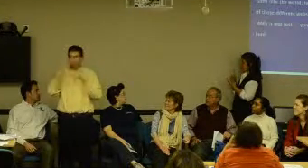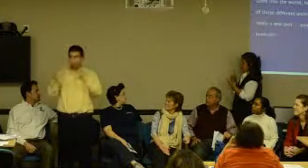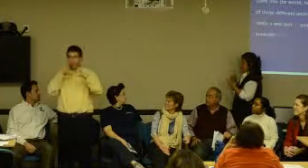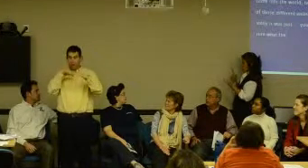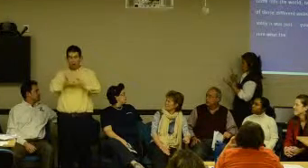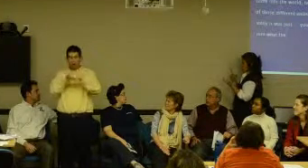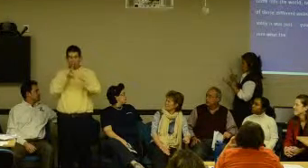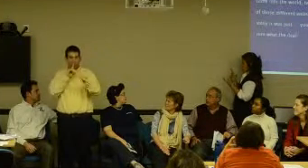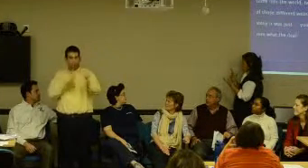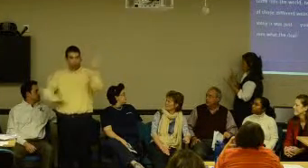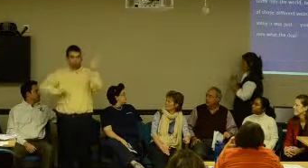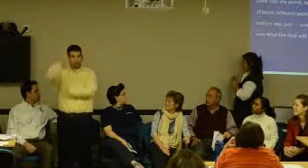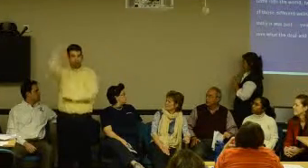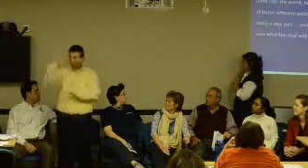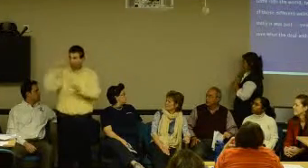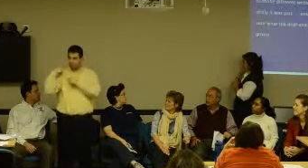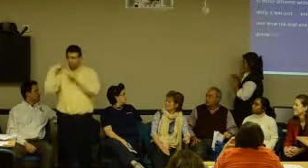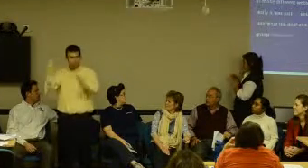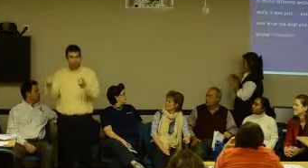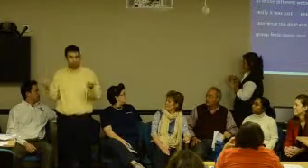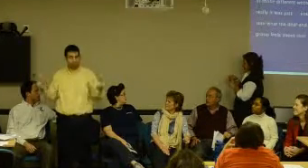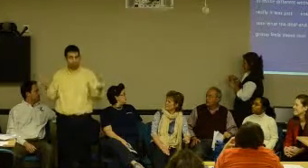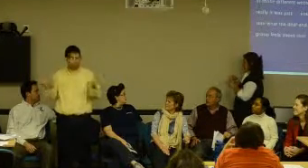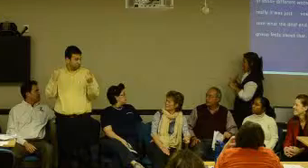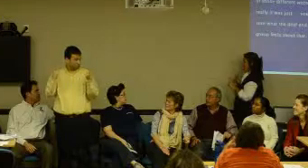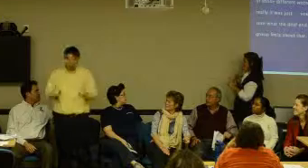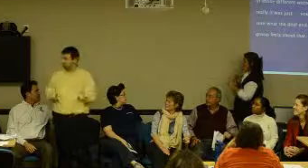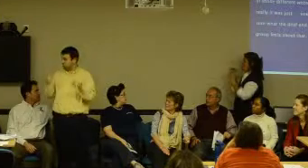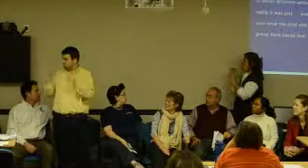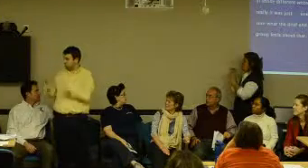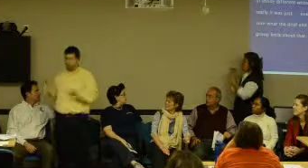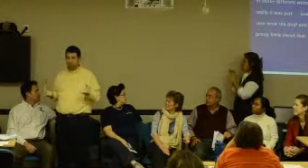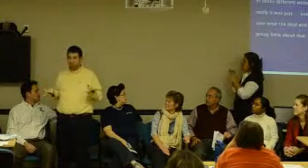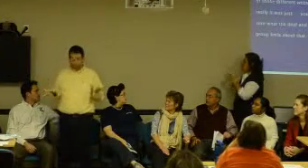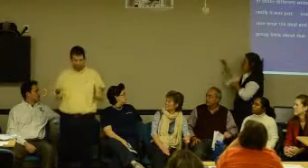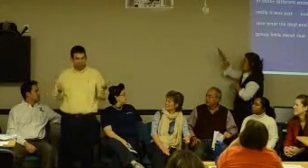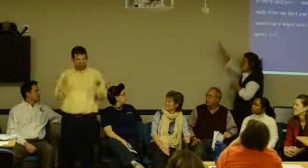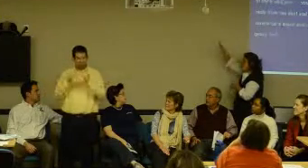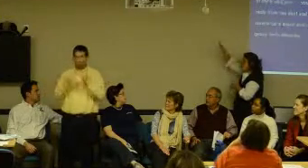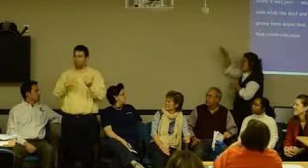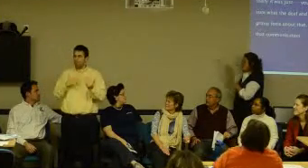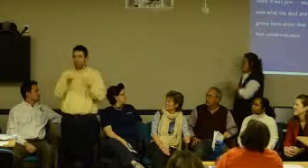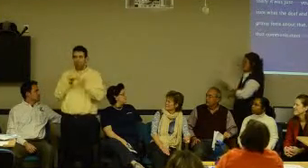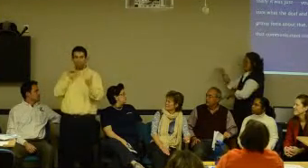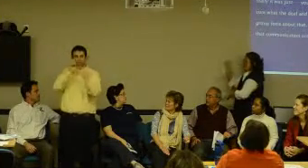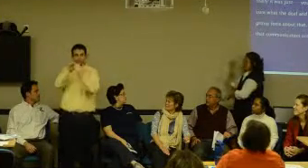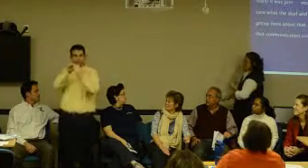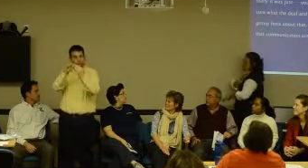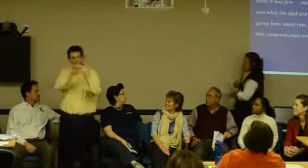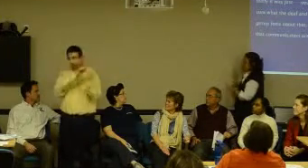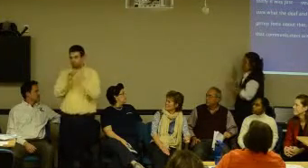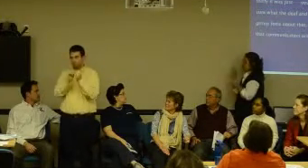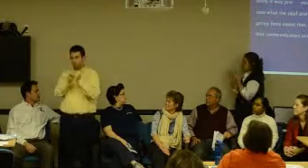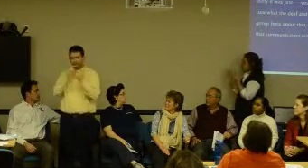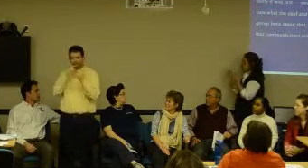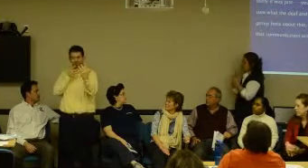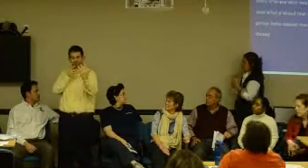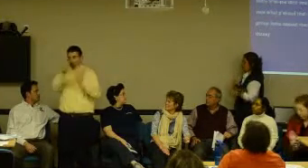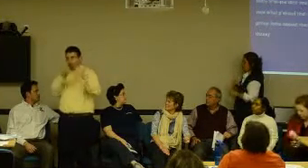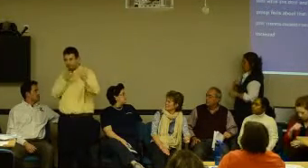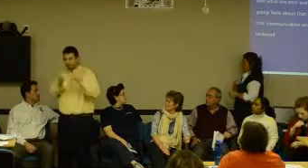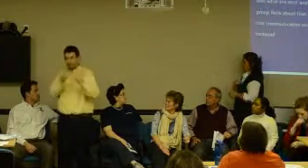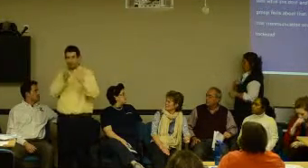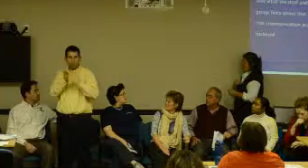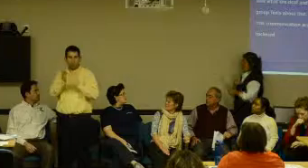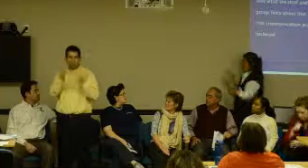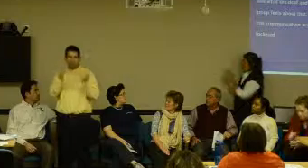group feels about that. But I really feel that communication access is really just skyrocketed. You know, I feel,